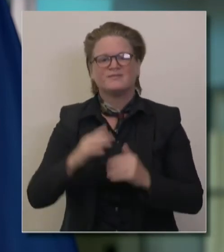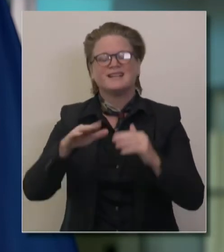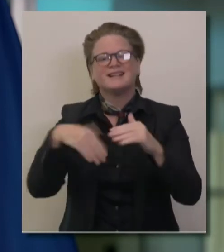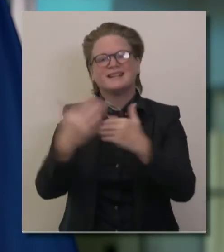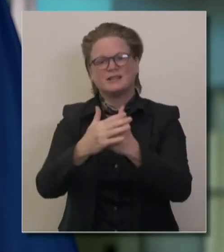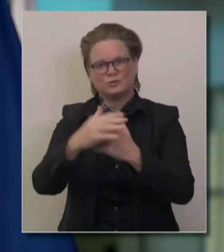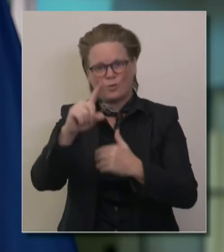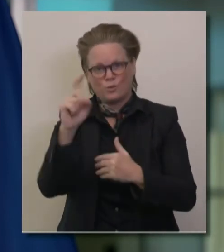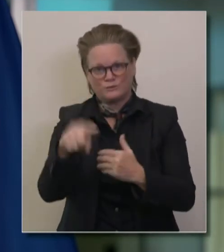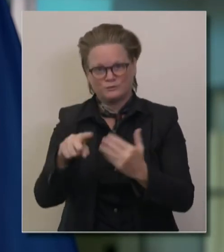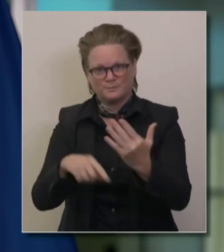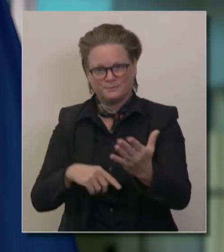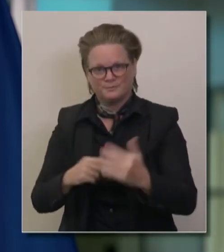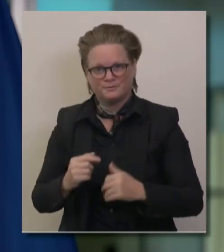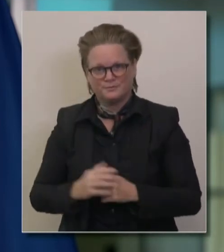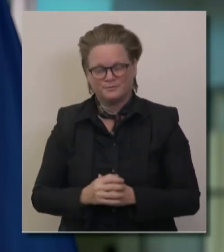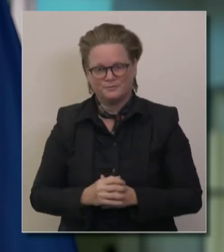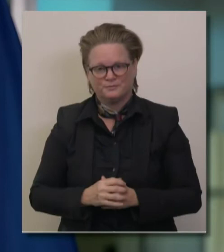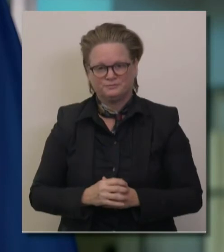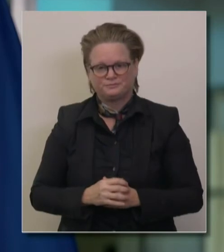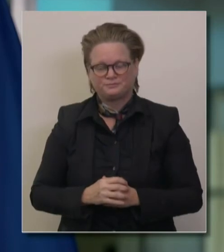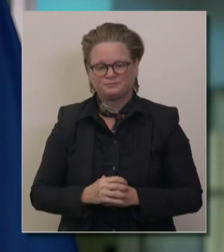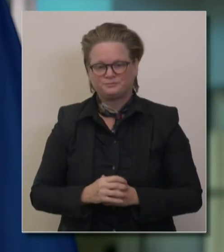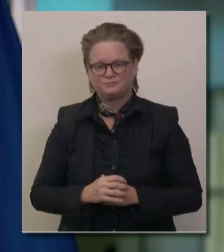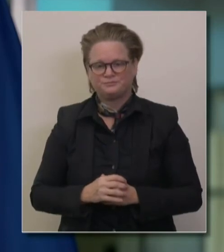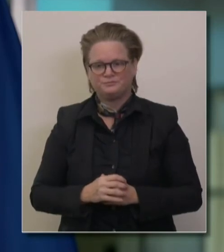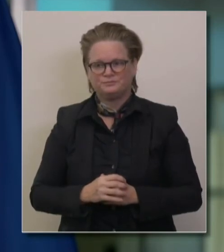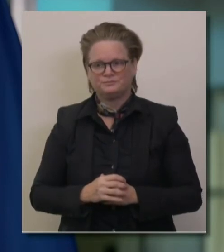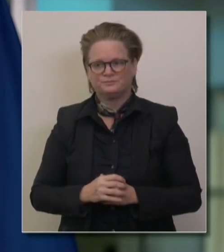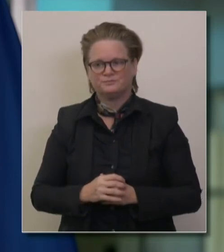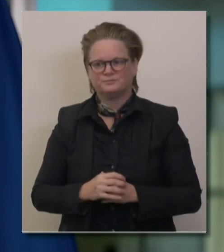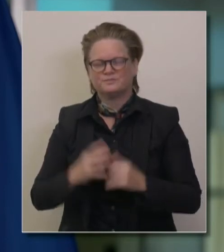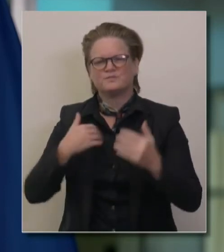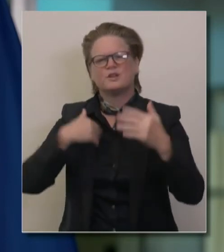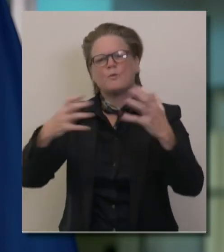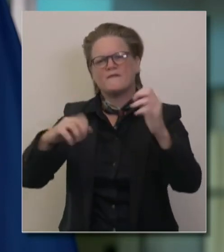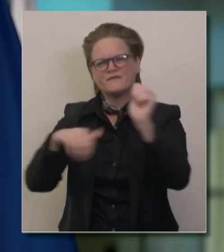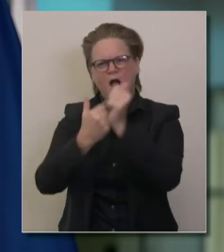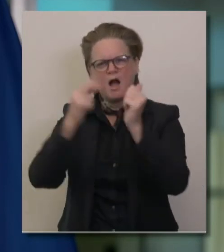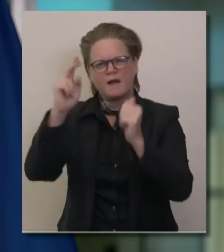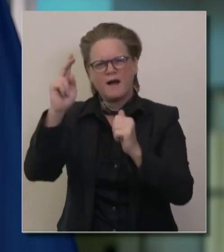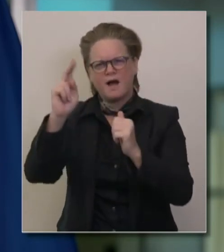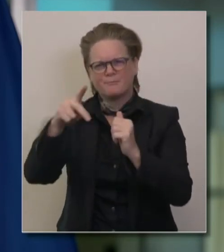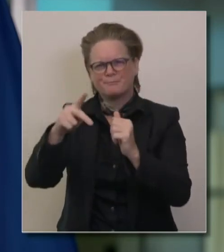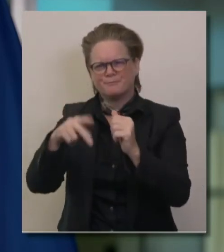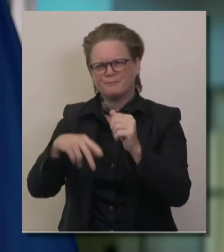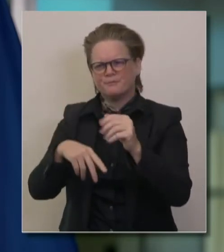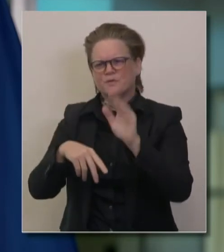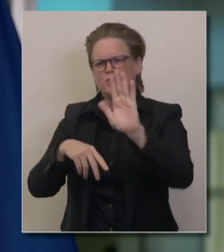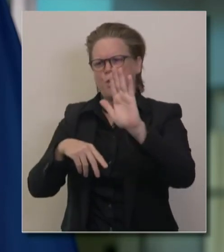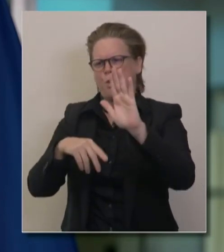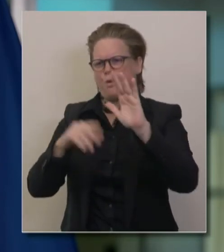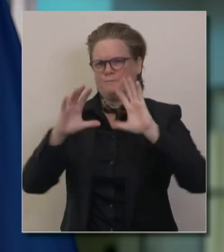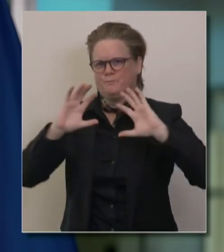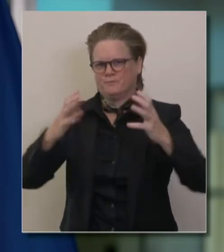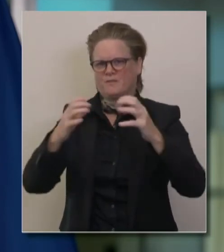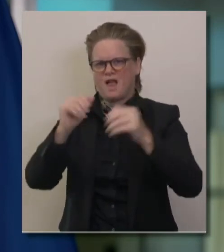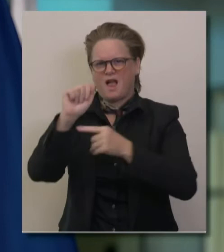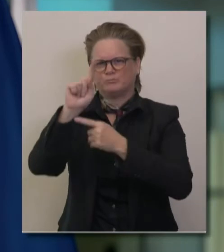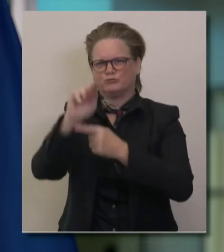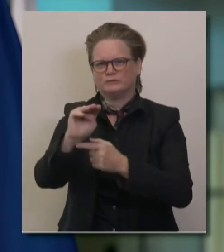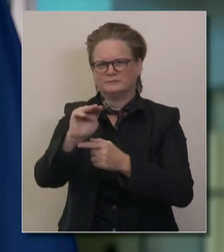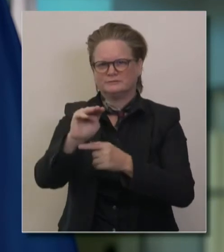Governor, I just want to follow up on Kevin's question. Kevin, you and your administration have not really